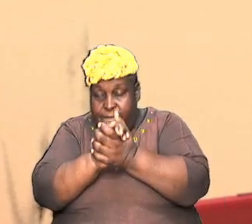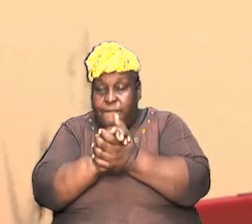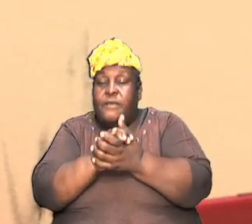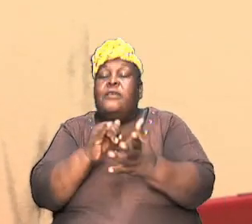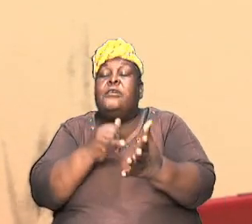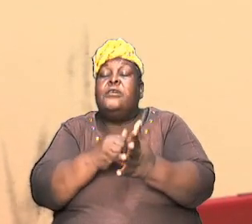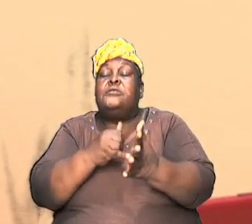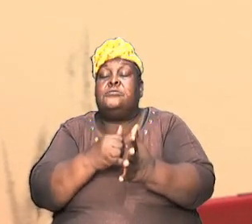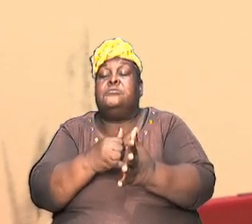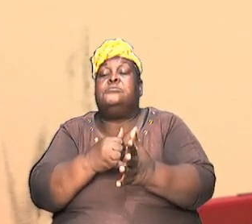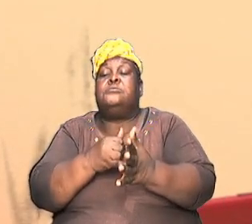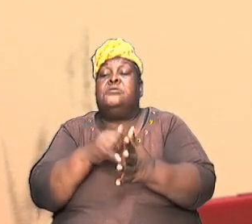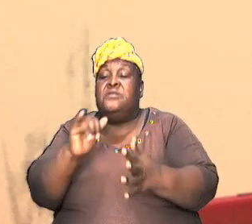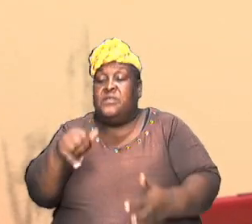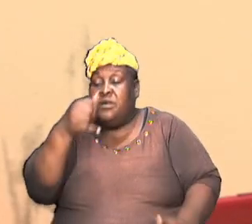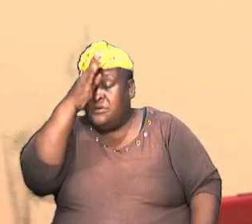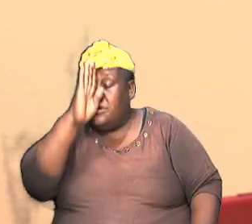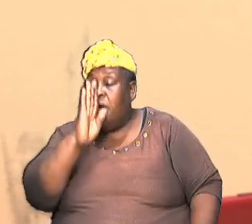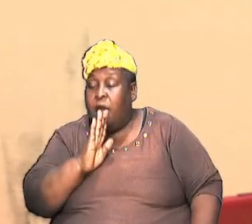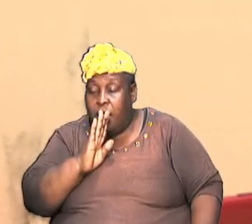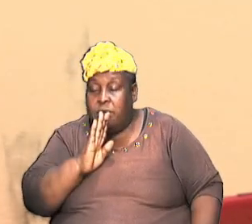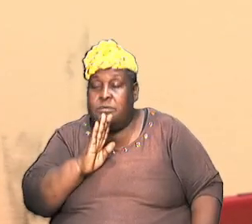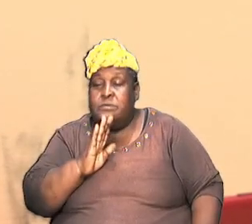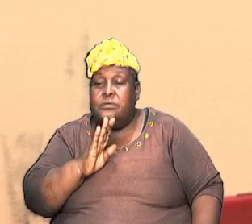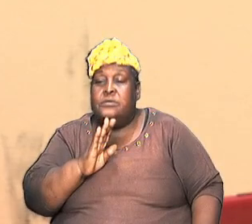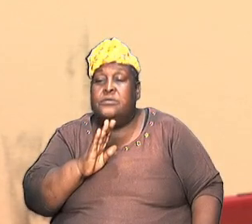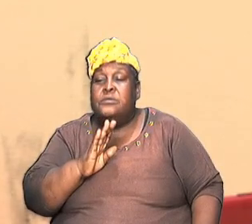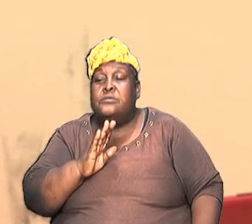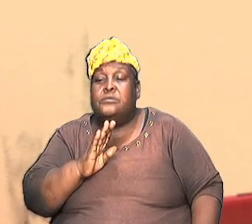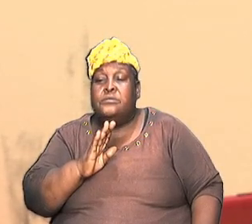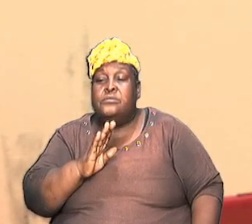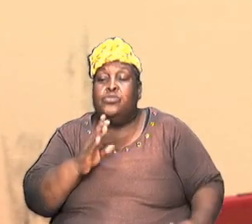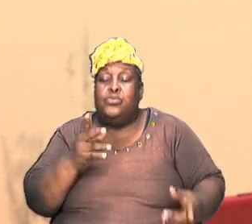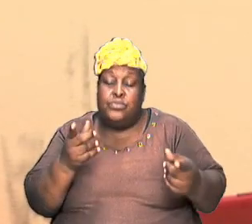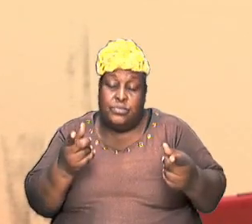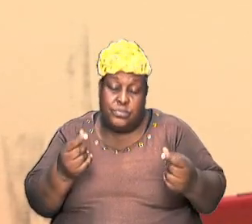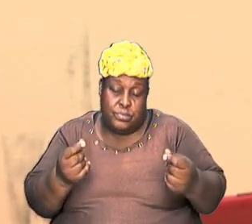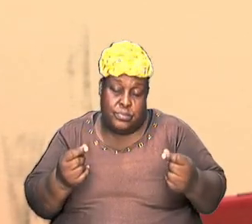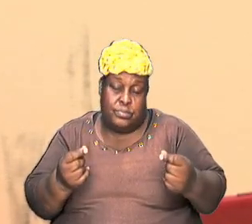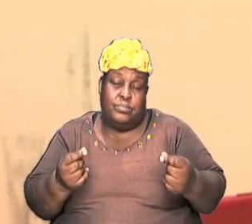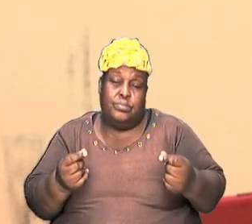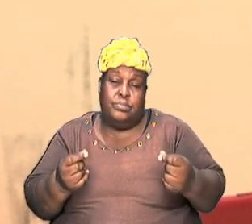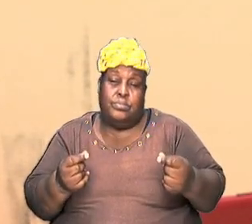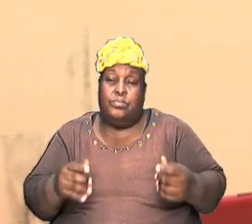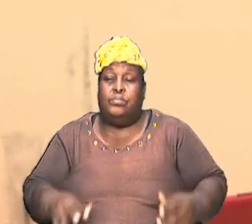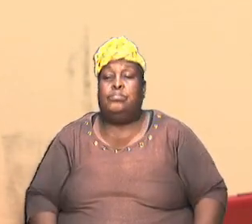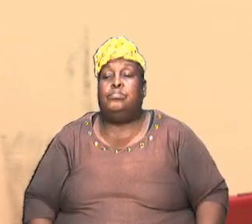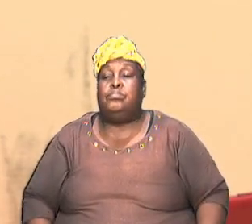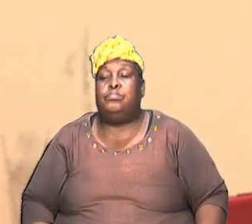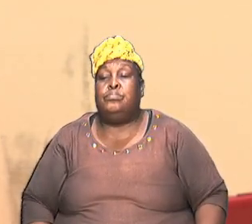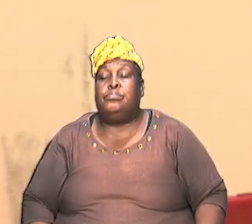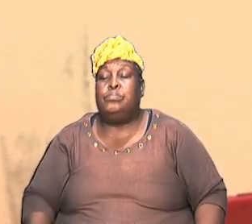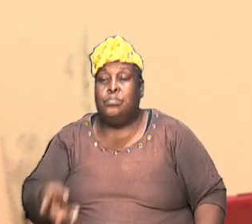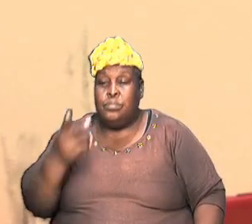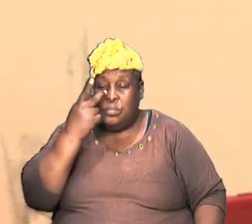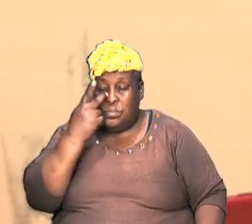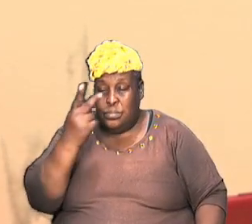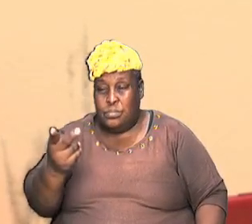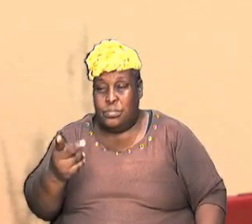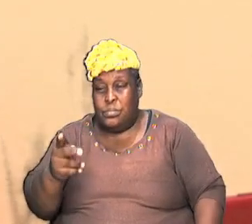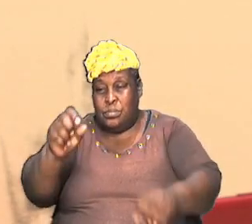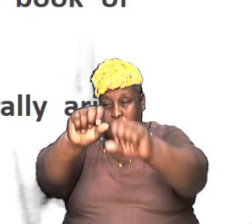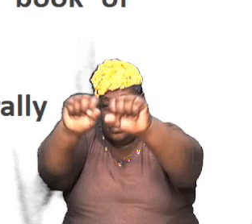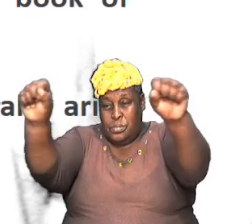high God God did so let us look at the screen just now so that we can